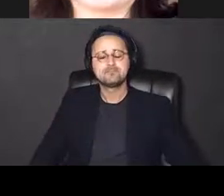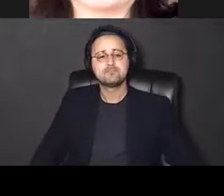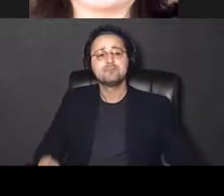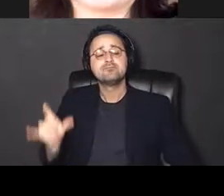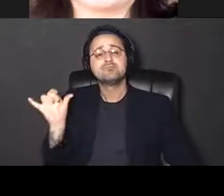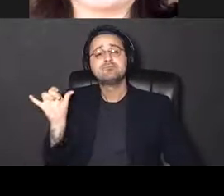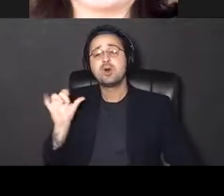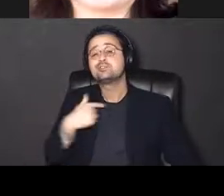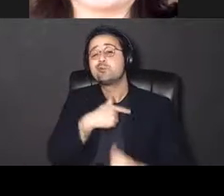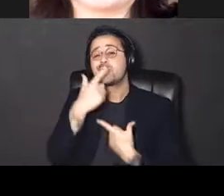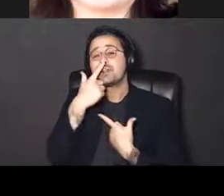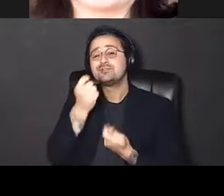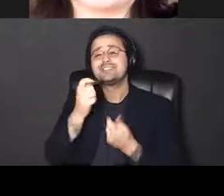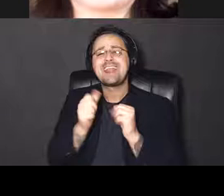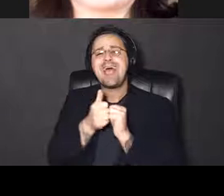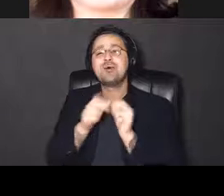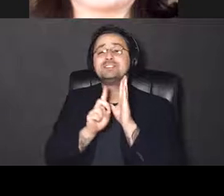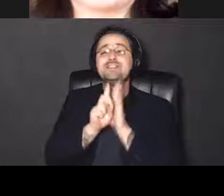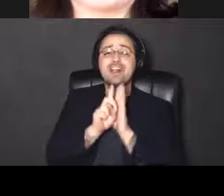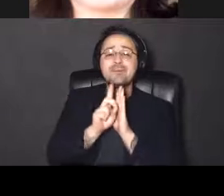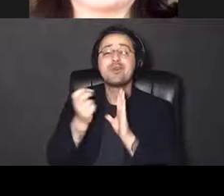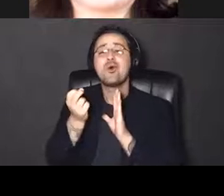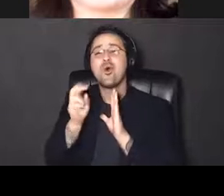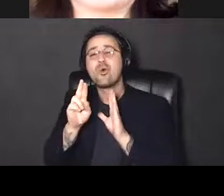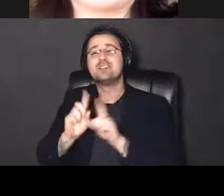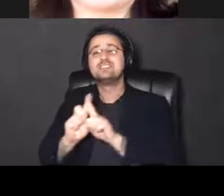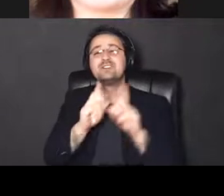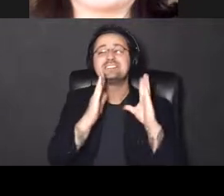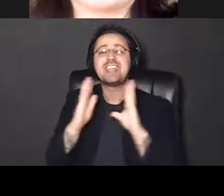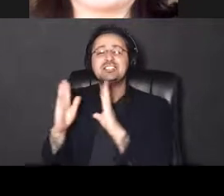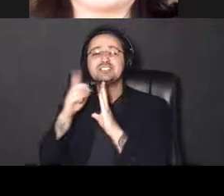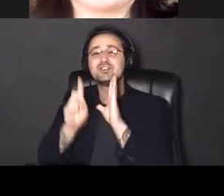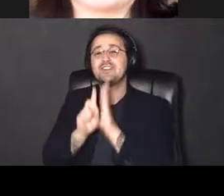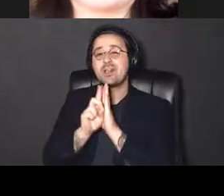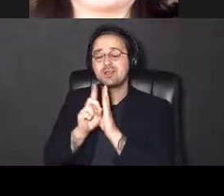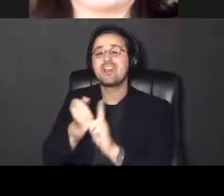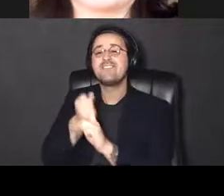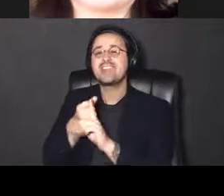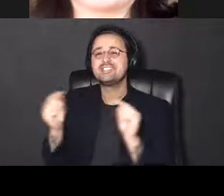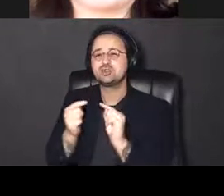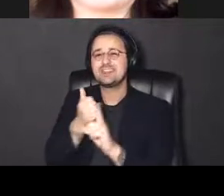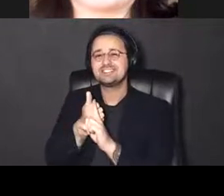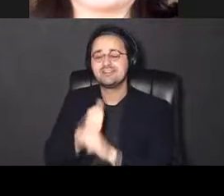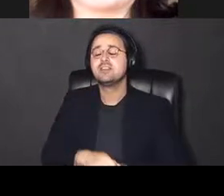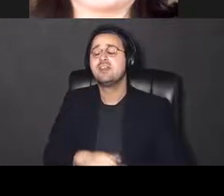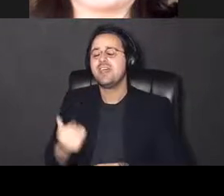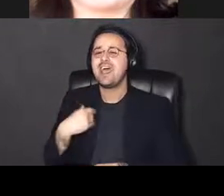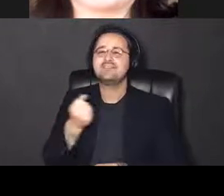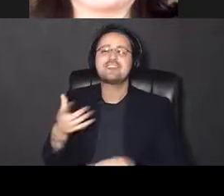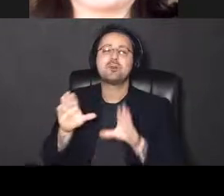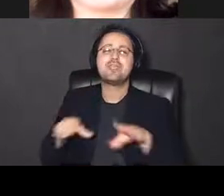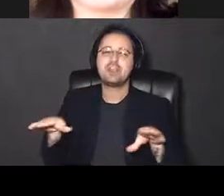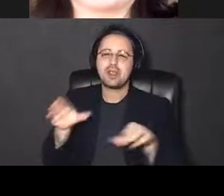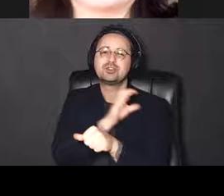interested in how development or being in different stages of development affect injury. And we have quite a few pediatric clinicians